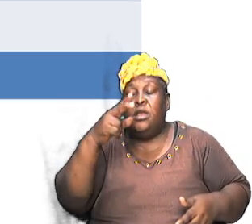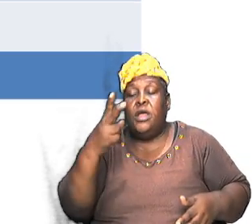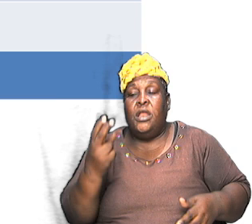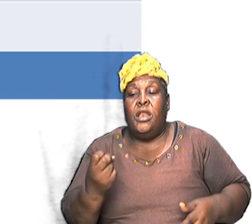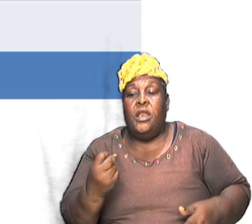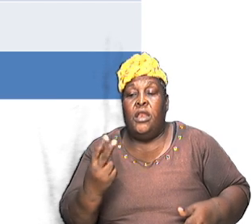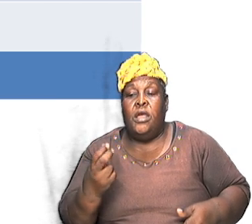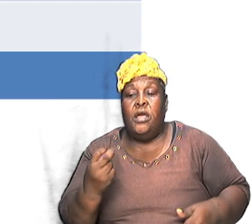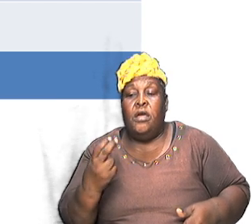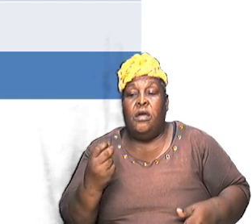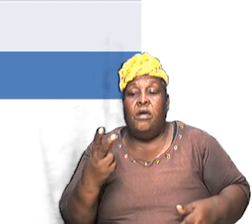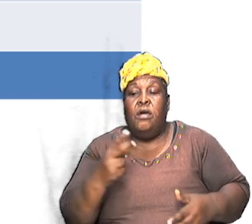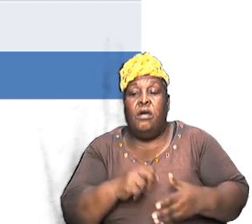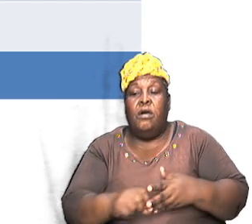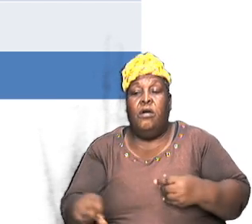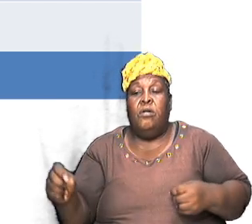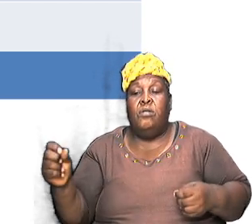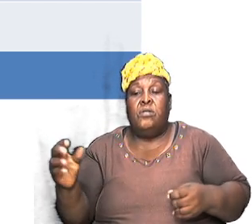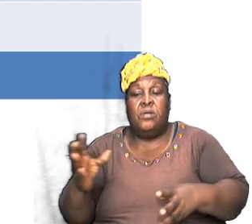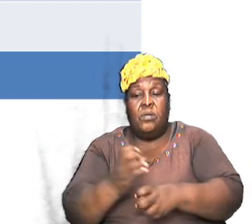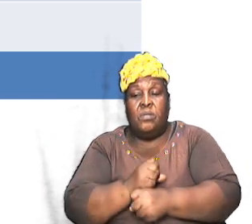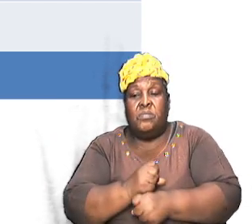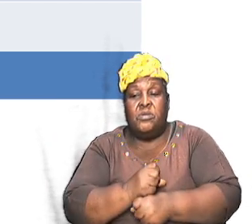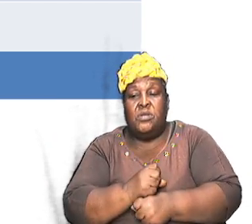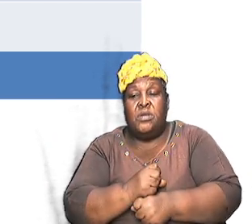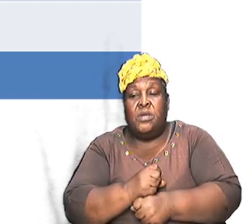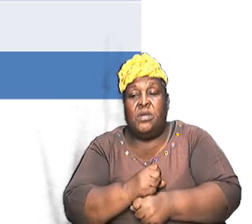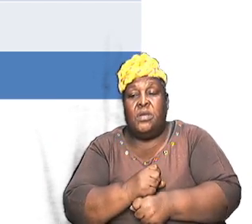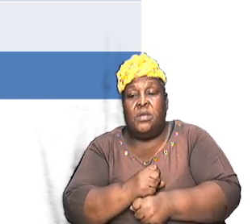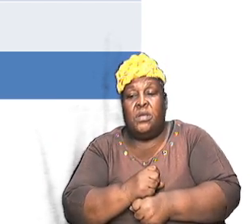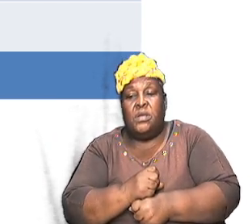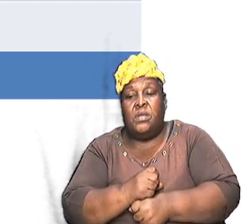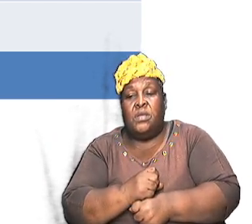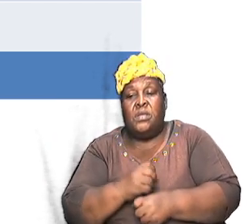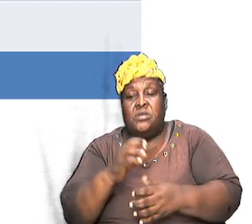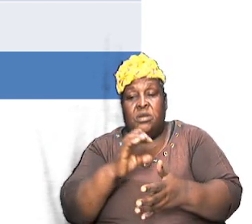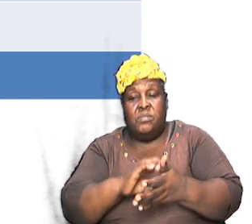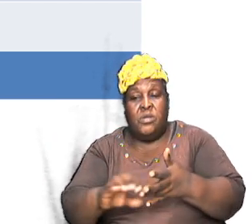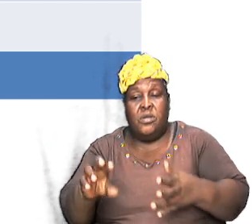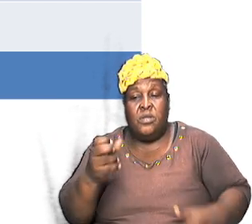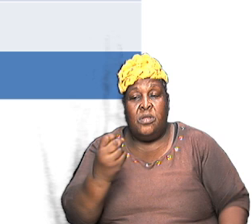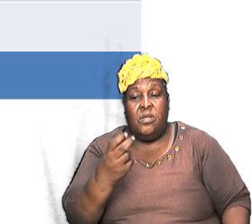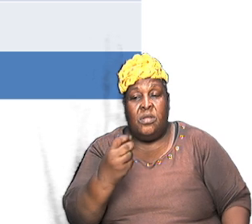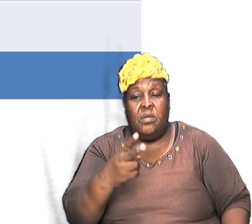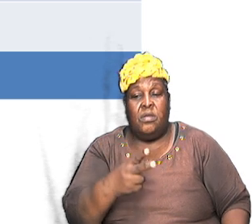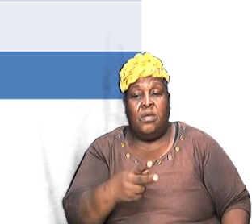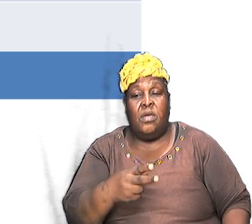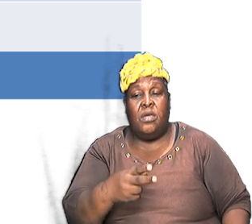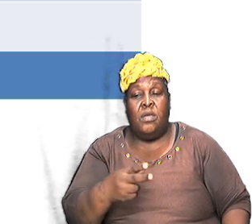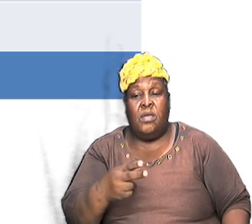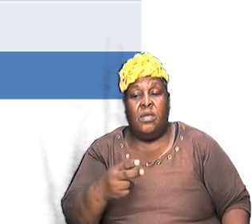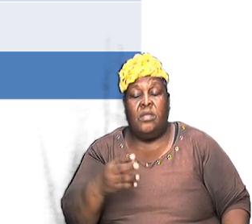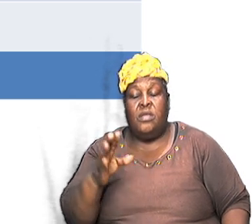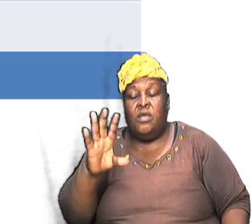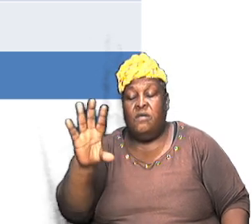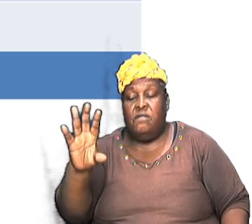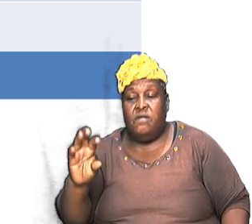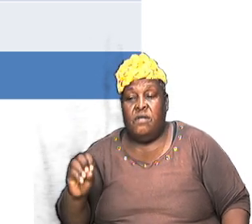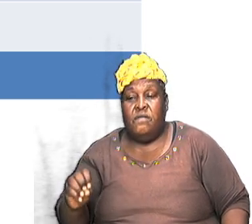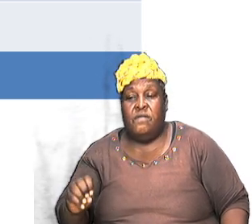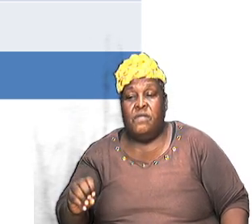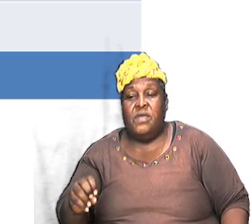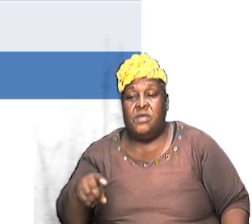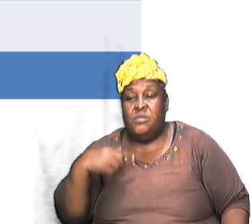we kind of see how it captures then as we take it up from chapter twelve and we go right down to chapter fifty it is talking about the